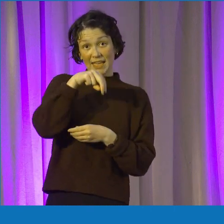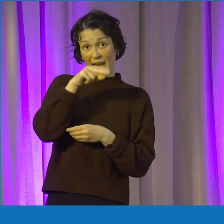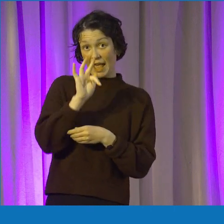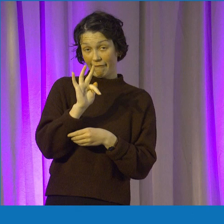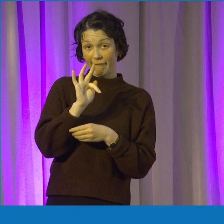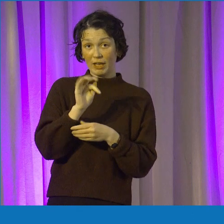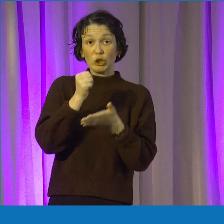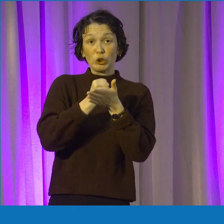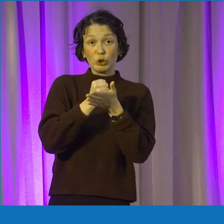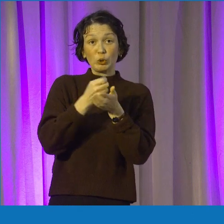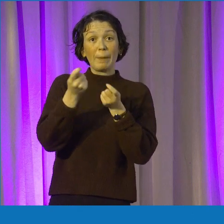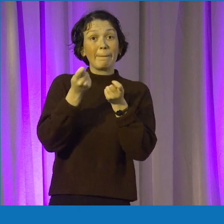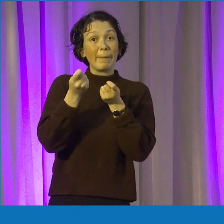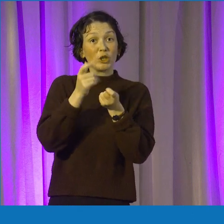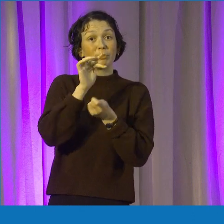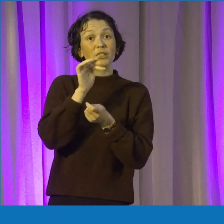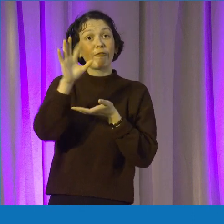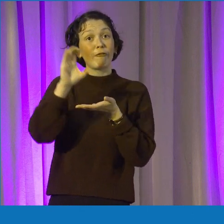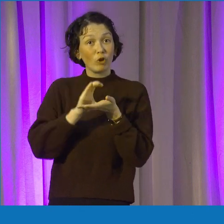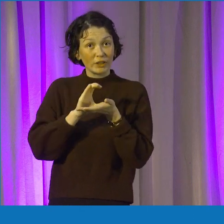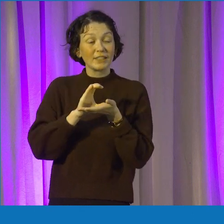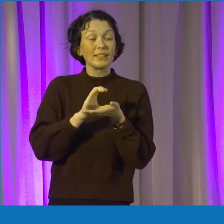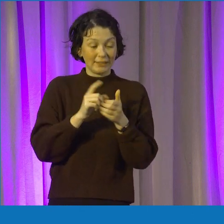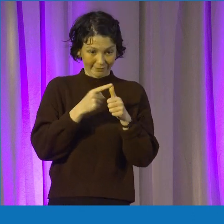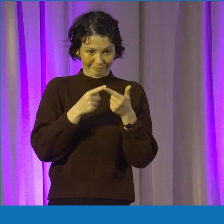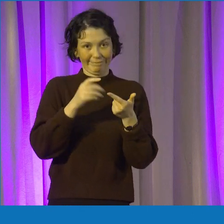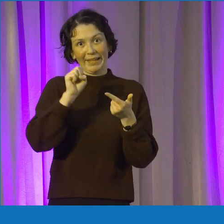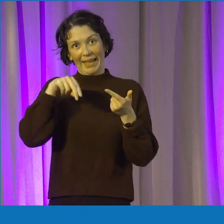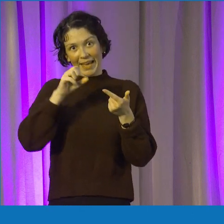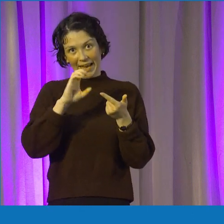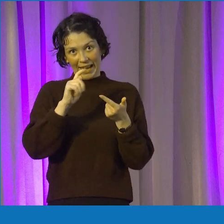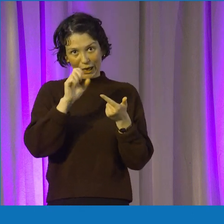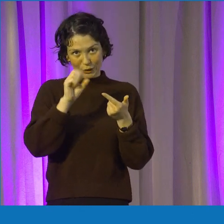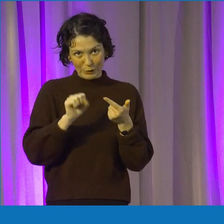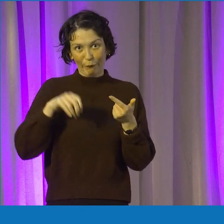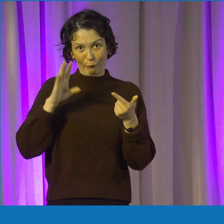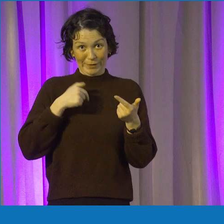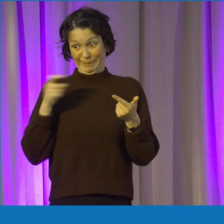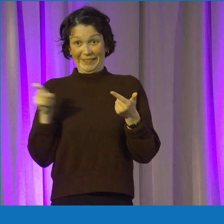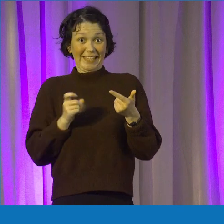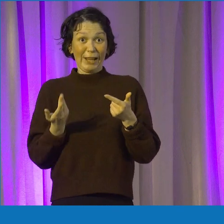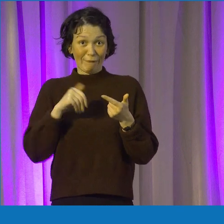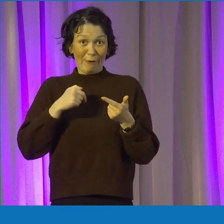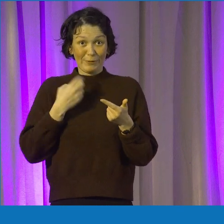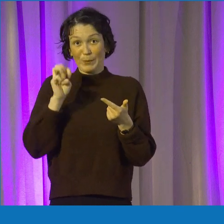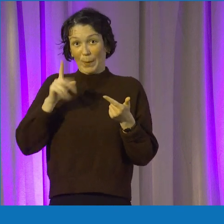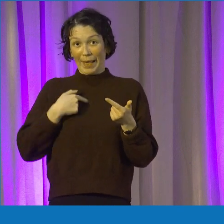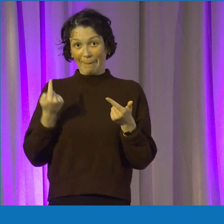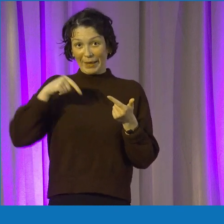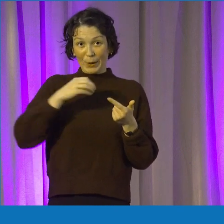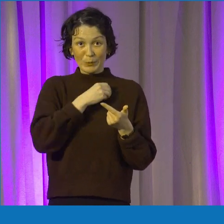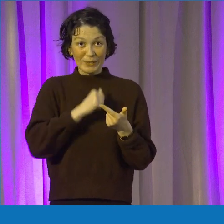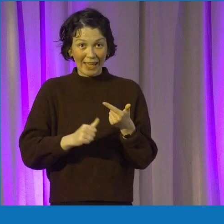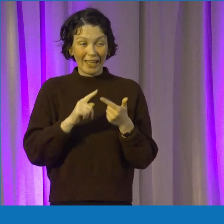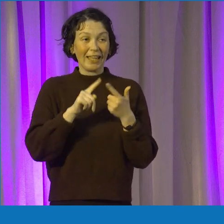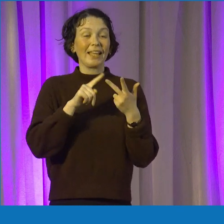Fund, kind of another business, but more finance society. Enactus, obviously, which I loved and I stuck around. That's why I'm here today. But just